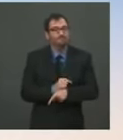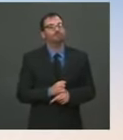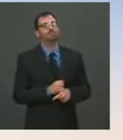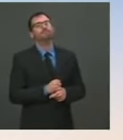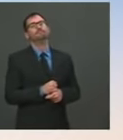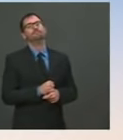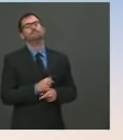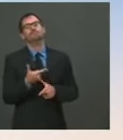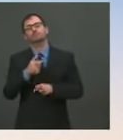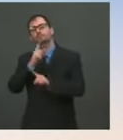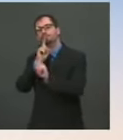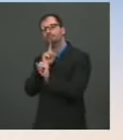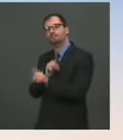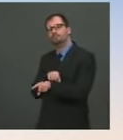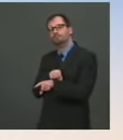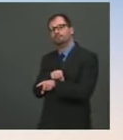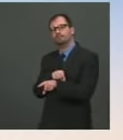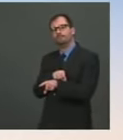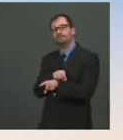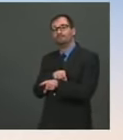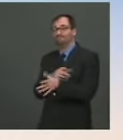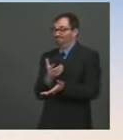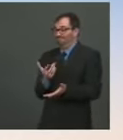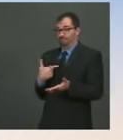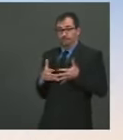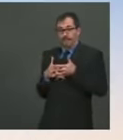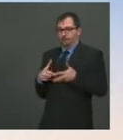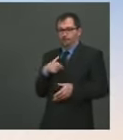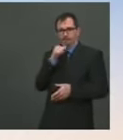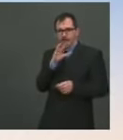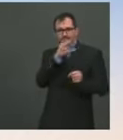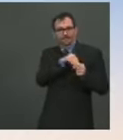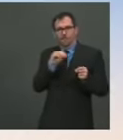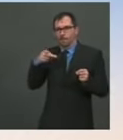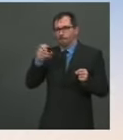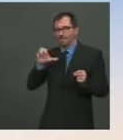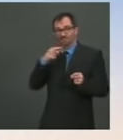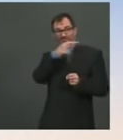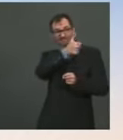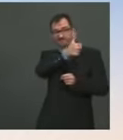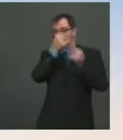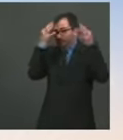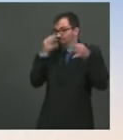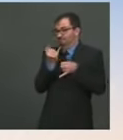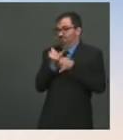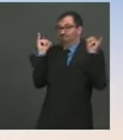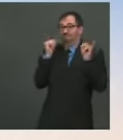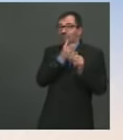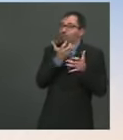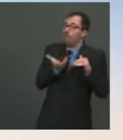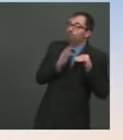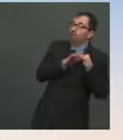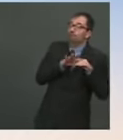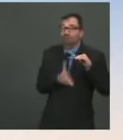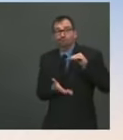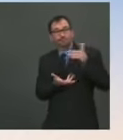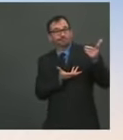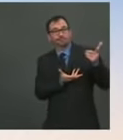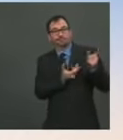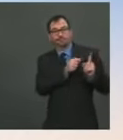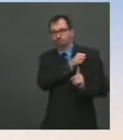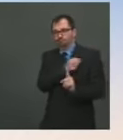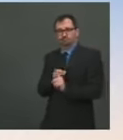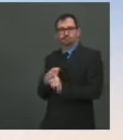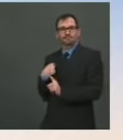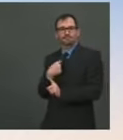its own decision. As you remember, we engaged with relevant OPEC Plus members a few months ago as well, urging a